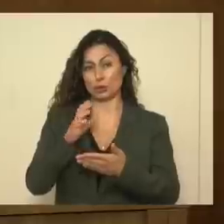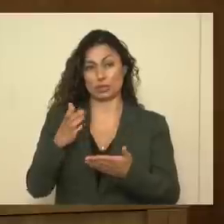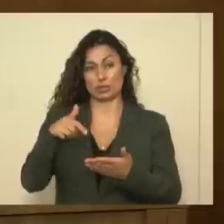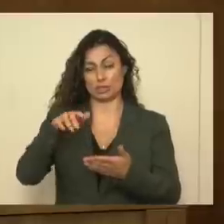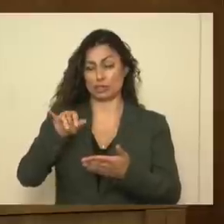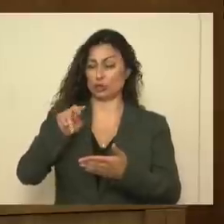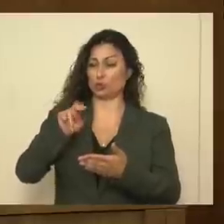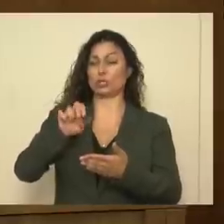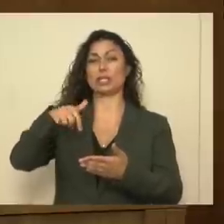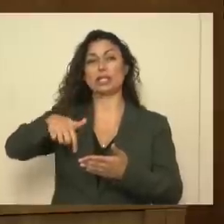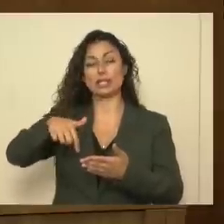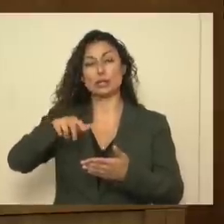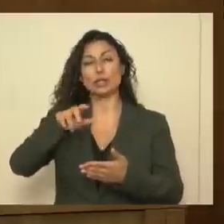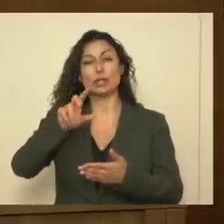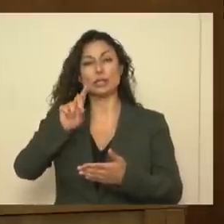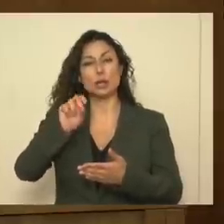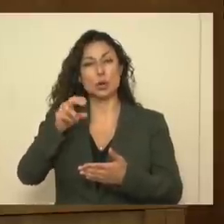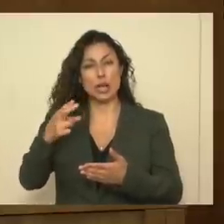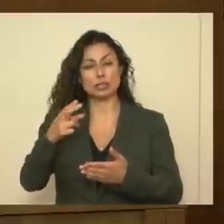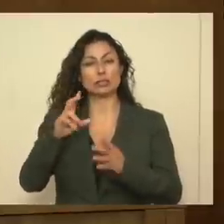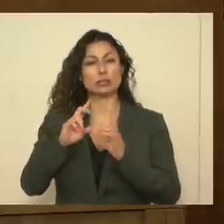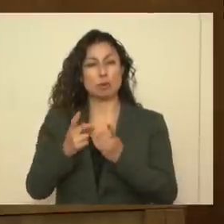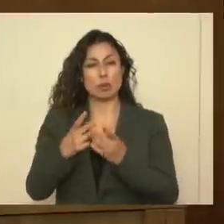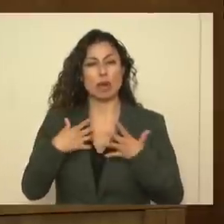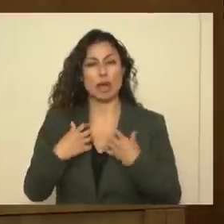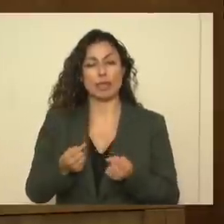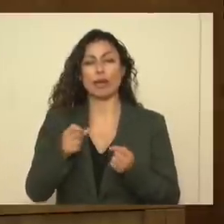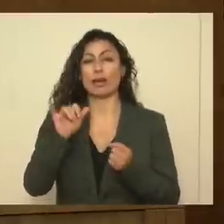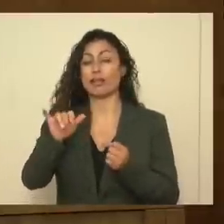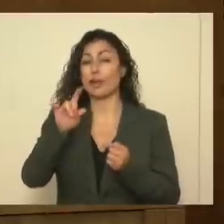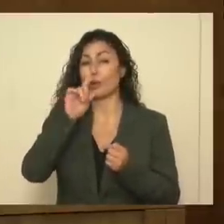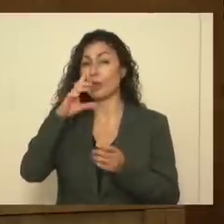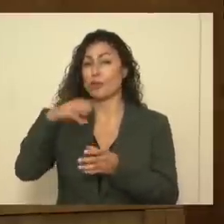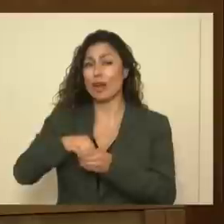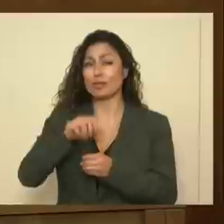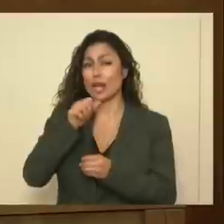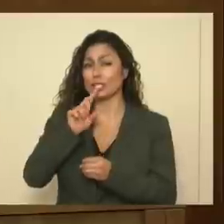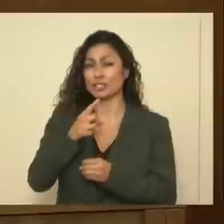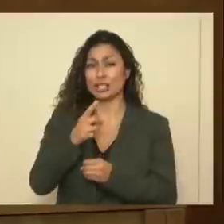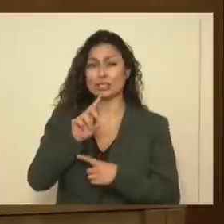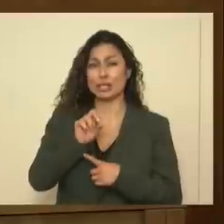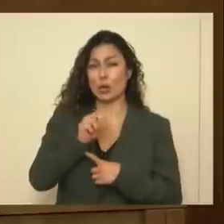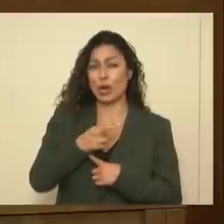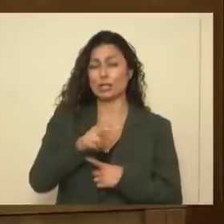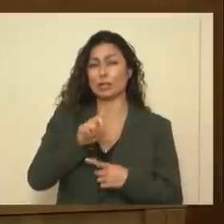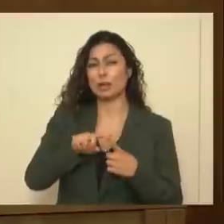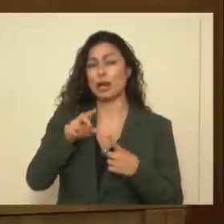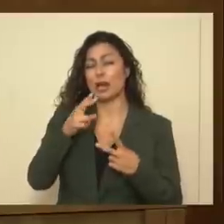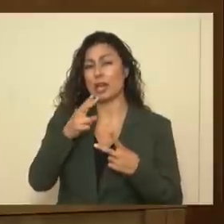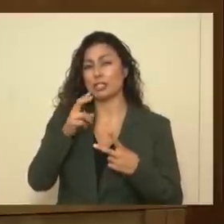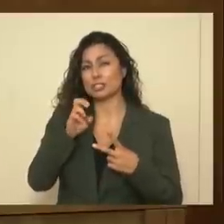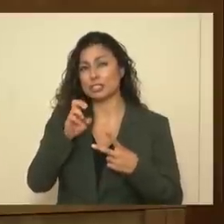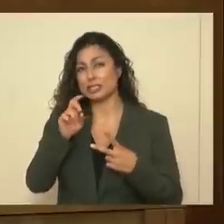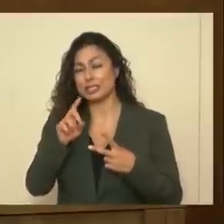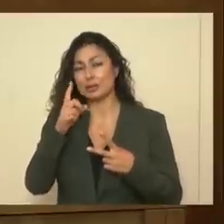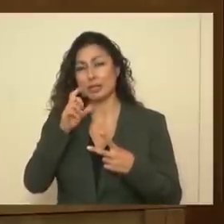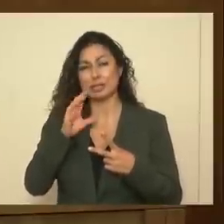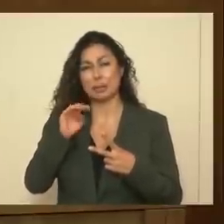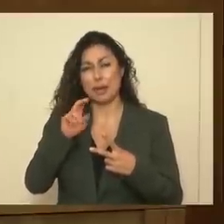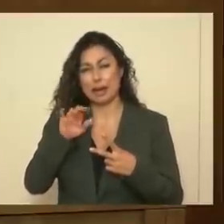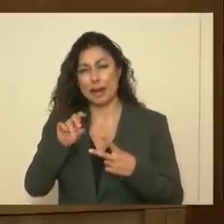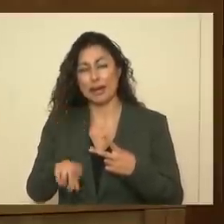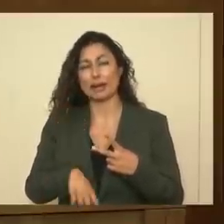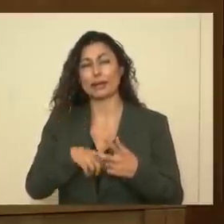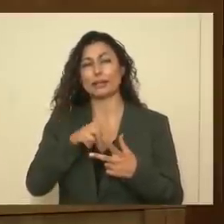involves a lot of different departments in the state government, not just DOH. HSD is involved because our Medicaid population,